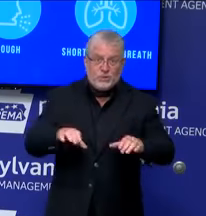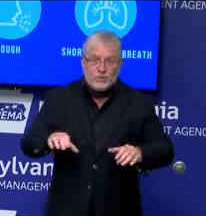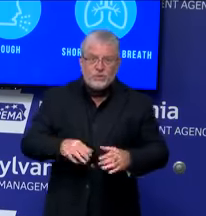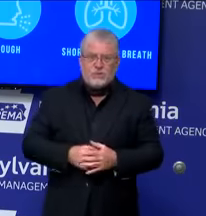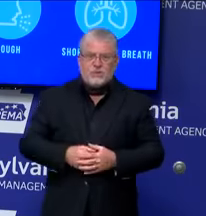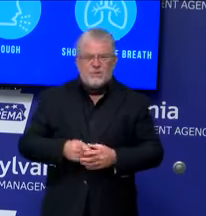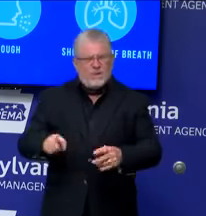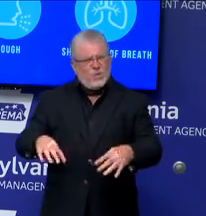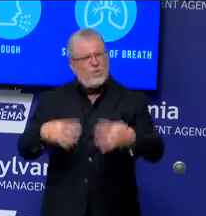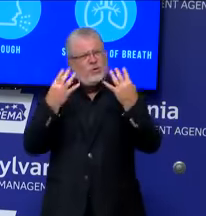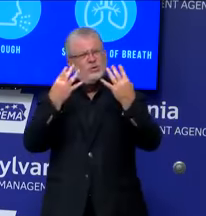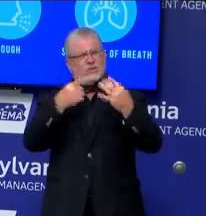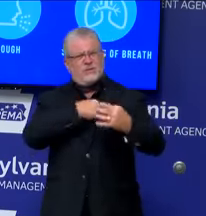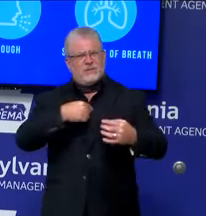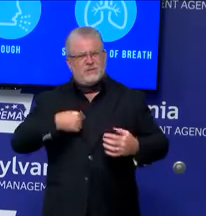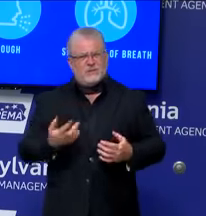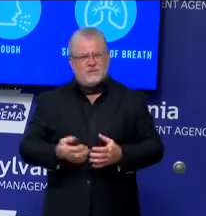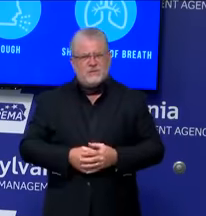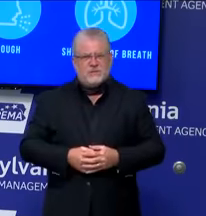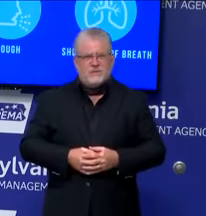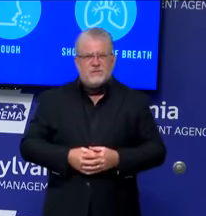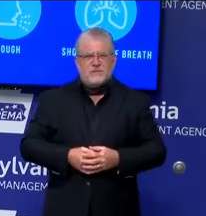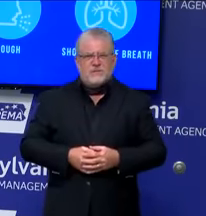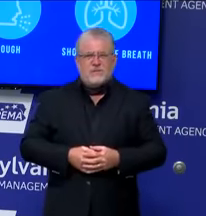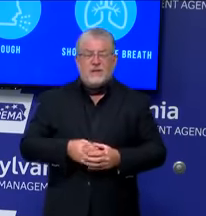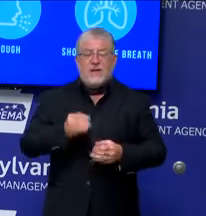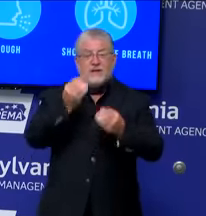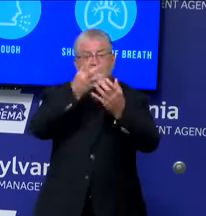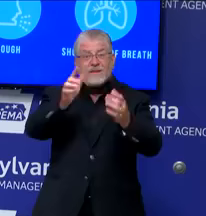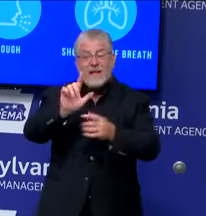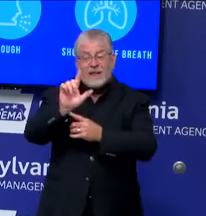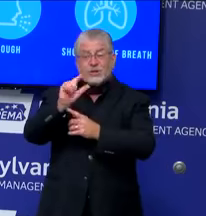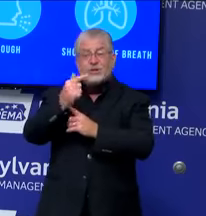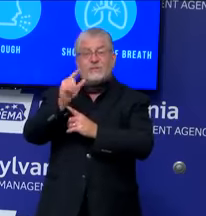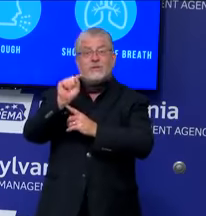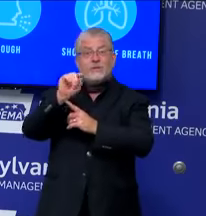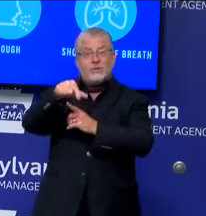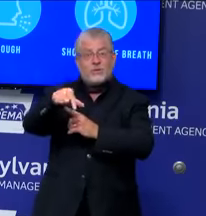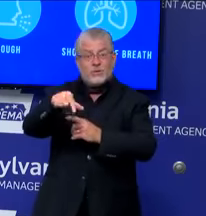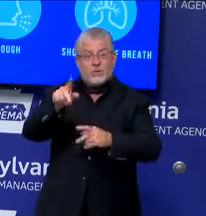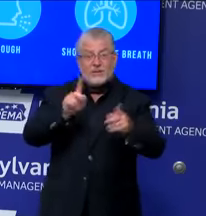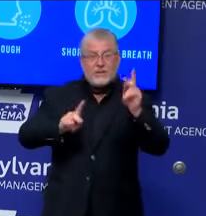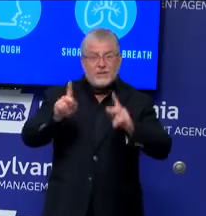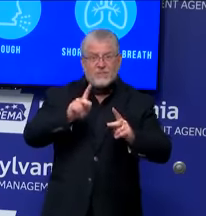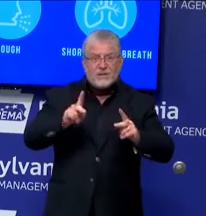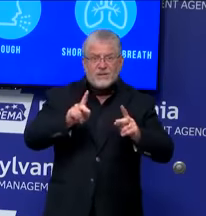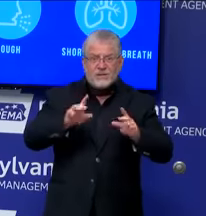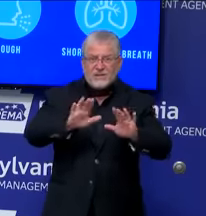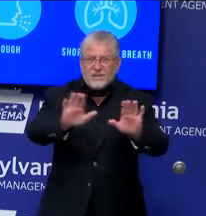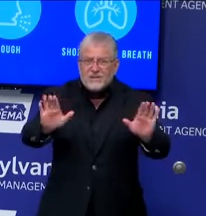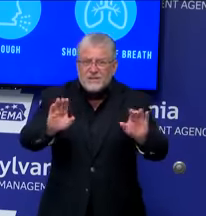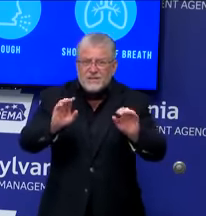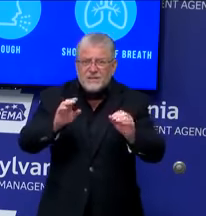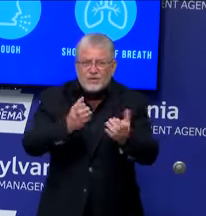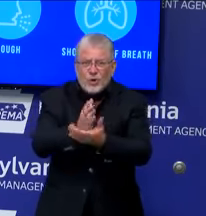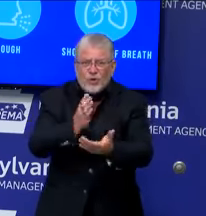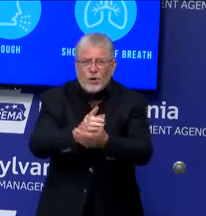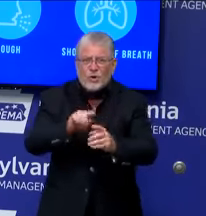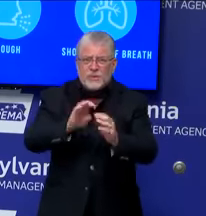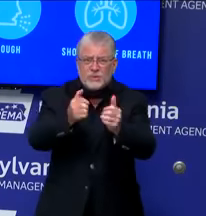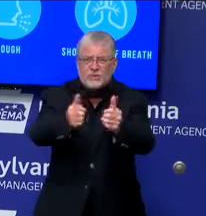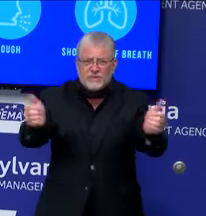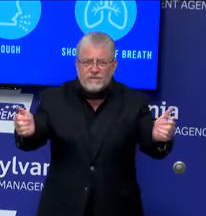LGBTQ young people, it is okay to be you, and it is okay to stand up